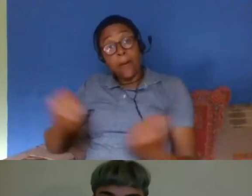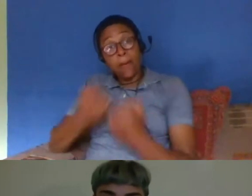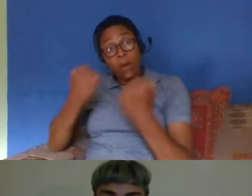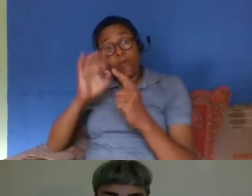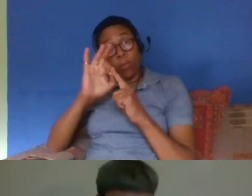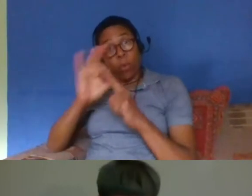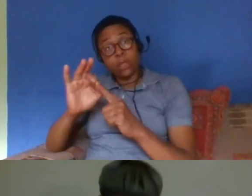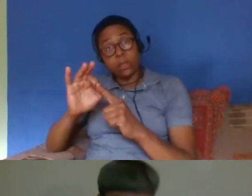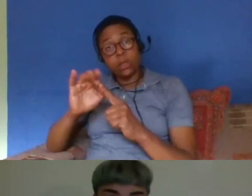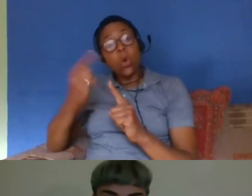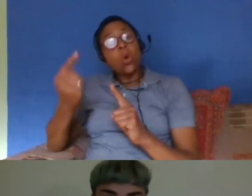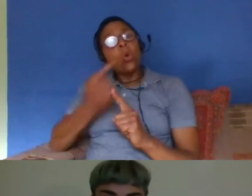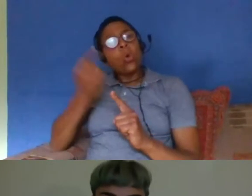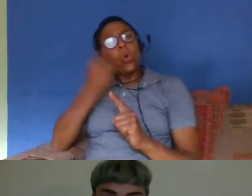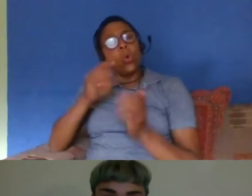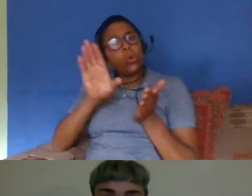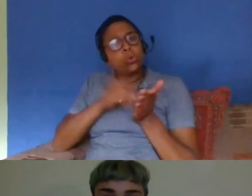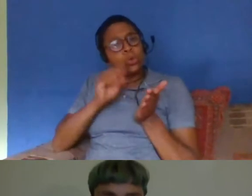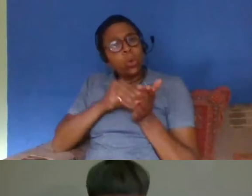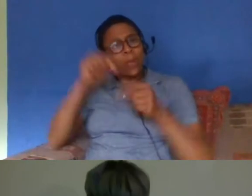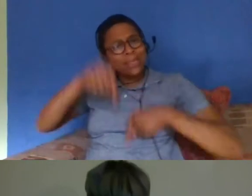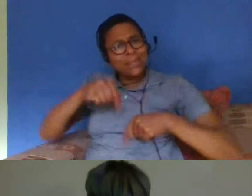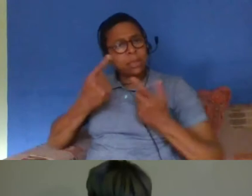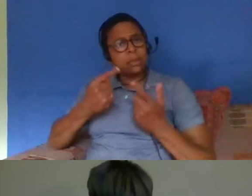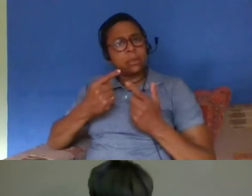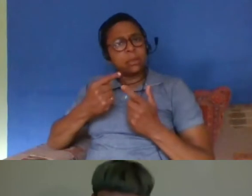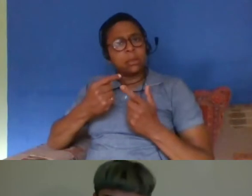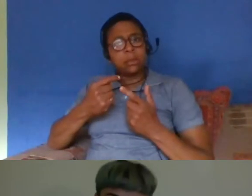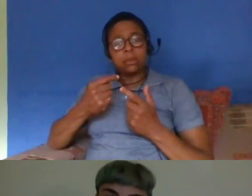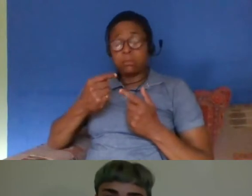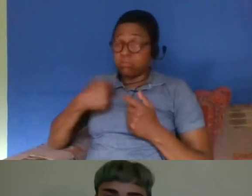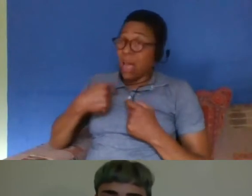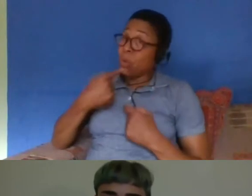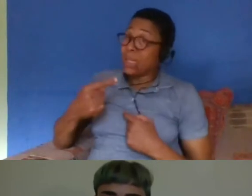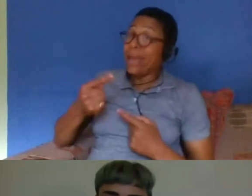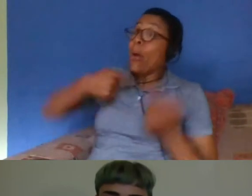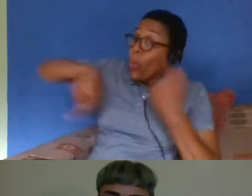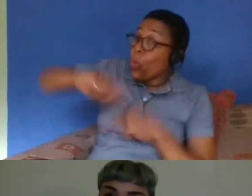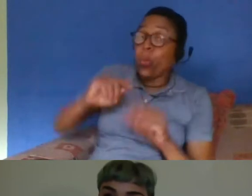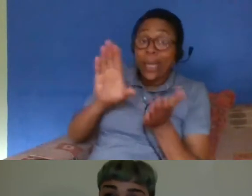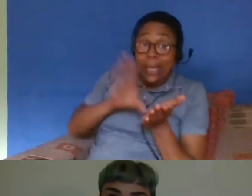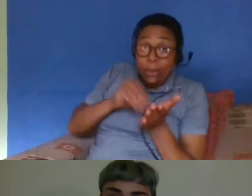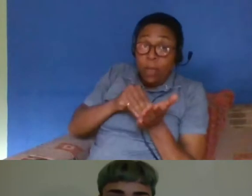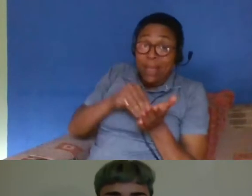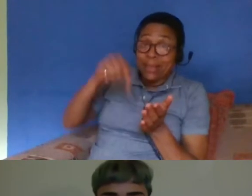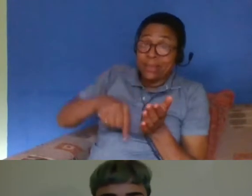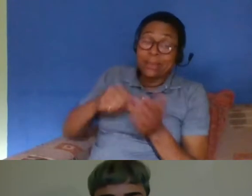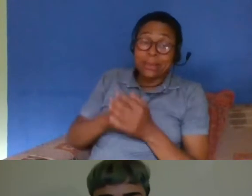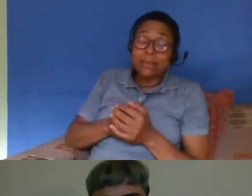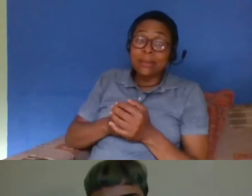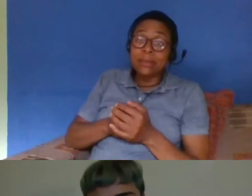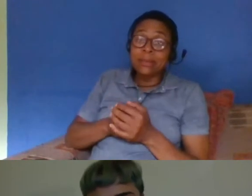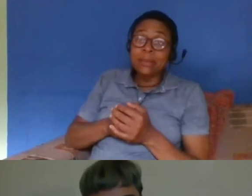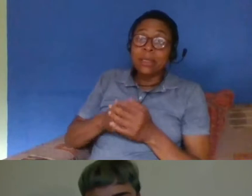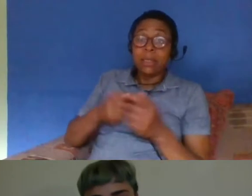we document this how can we begin to document ourselves um and and our stories and and that really struck me also as working in